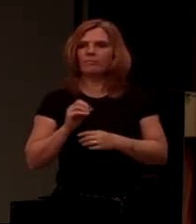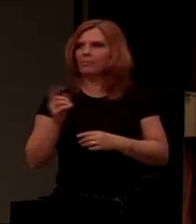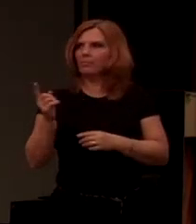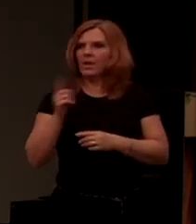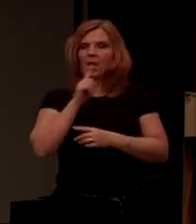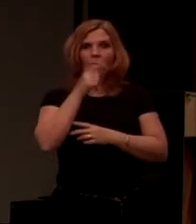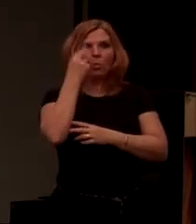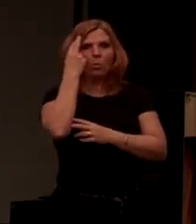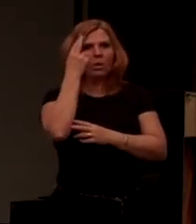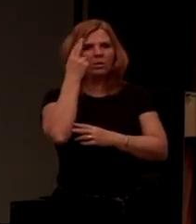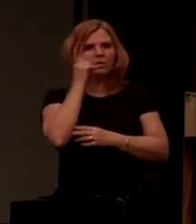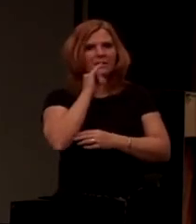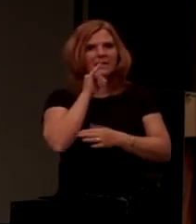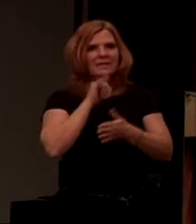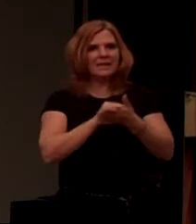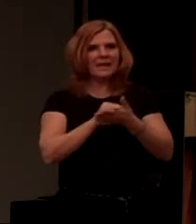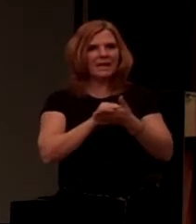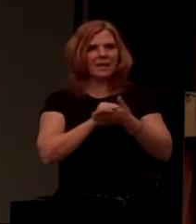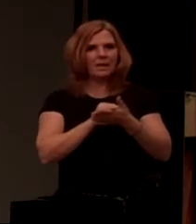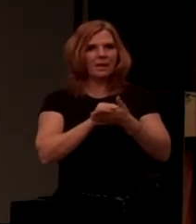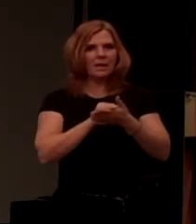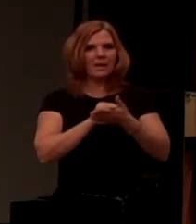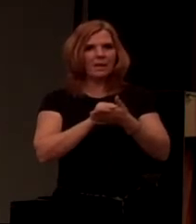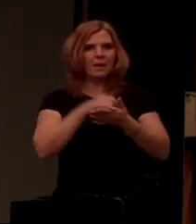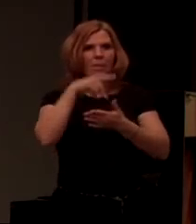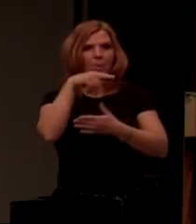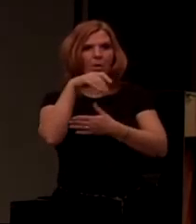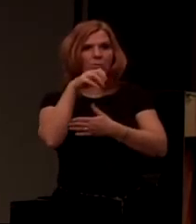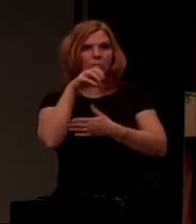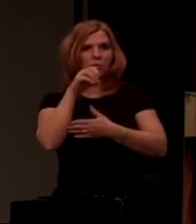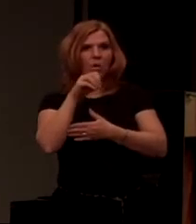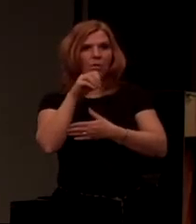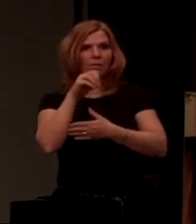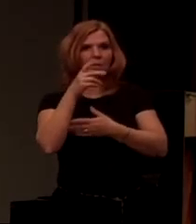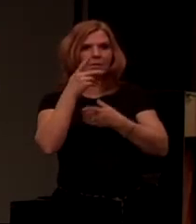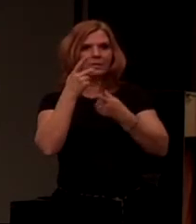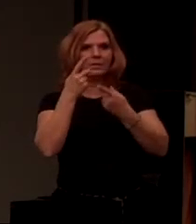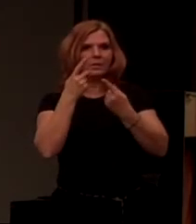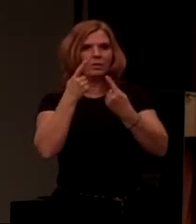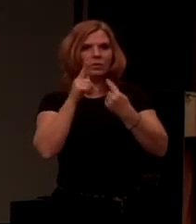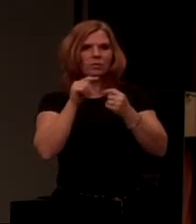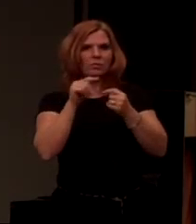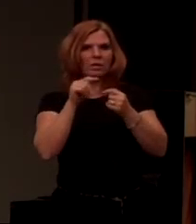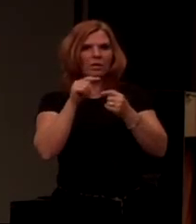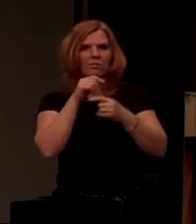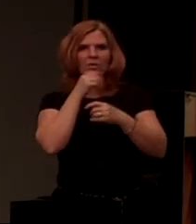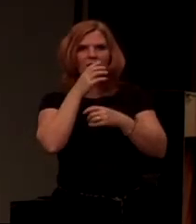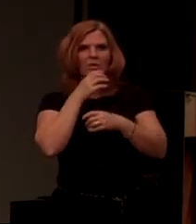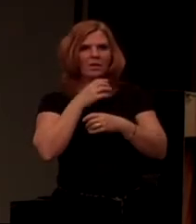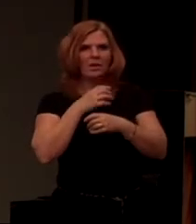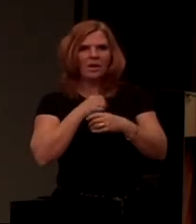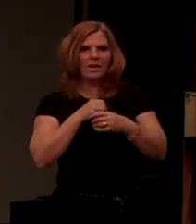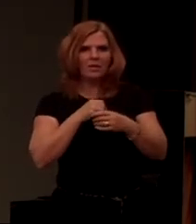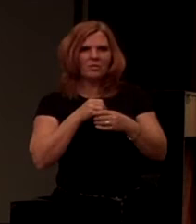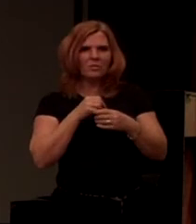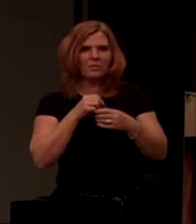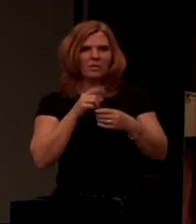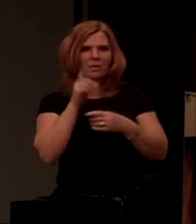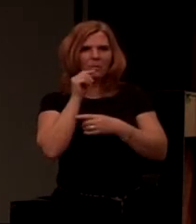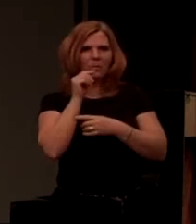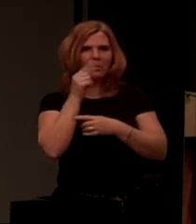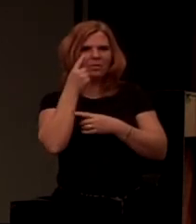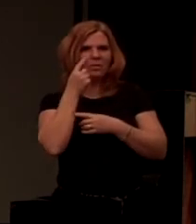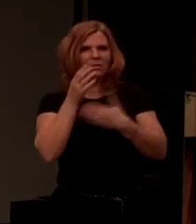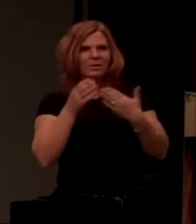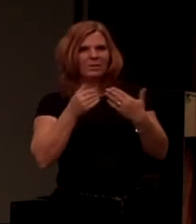And one of the reasons is that the post office tried to do away with all H's on burgs. They thought it was